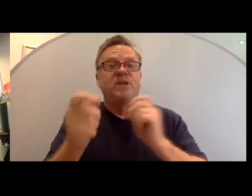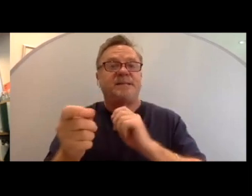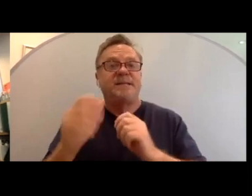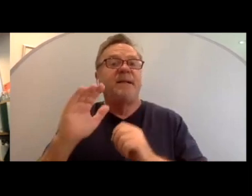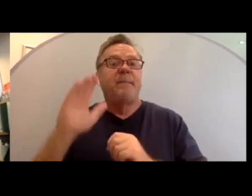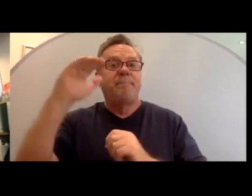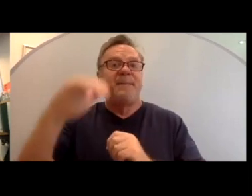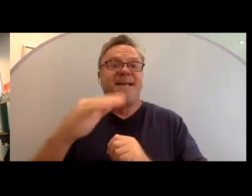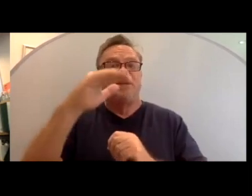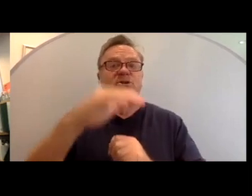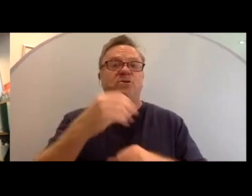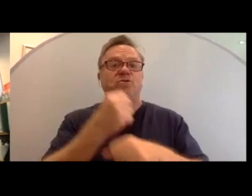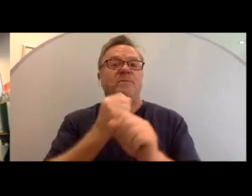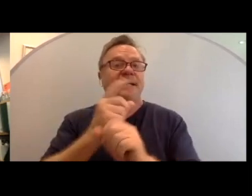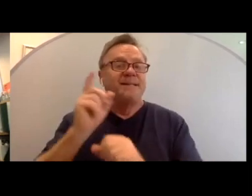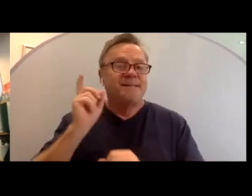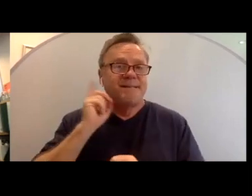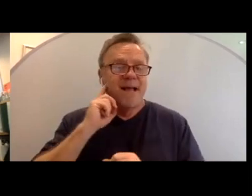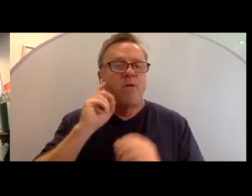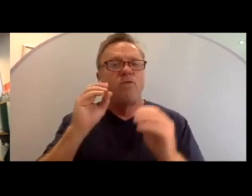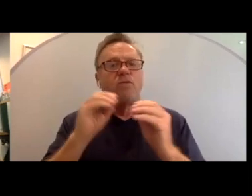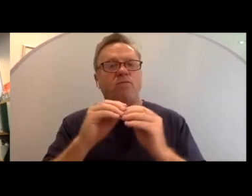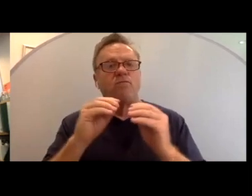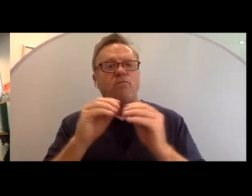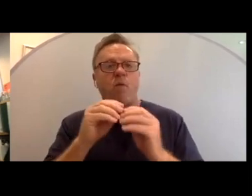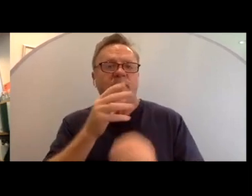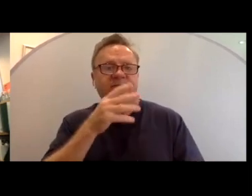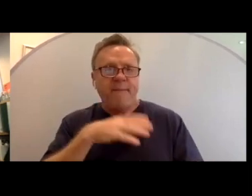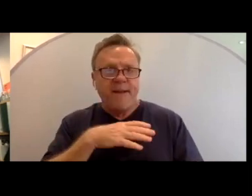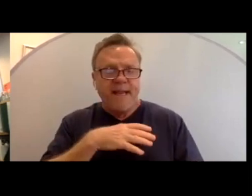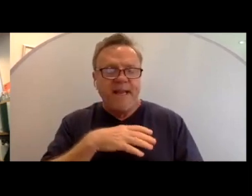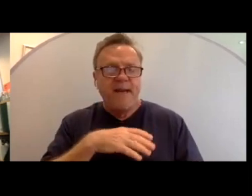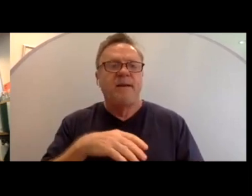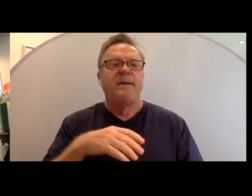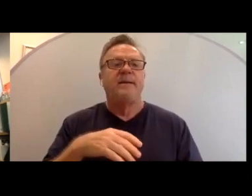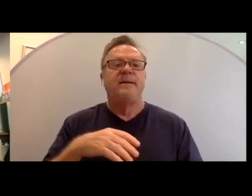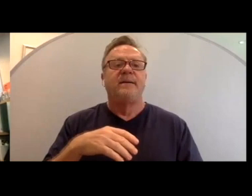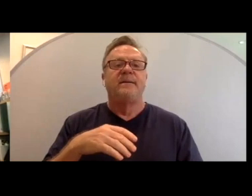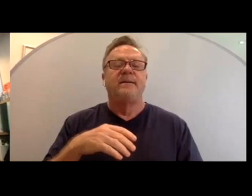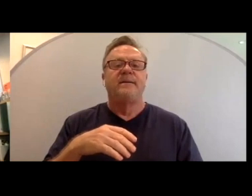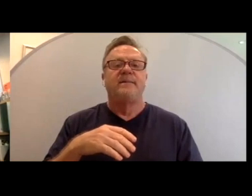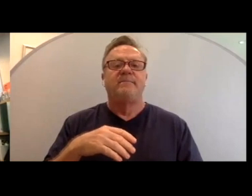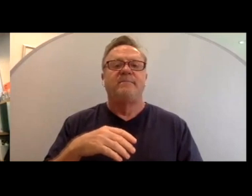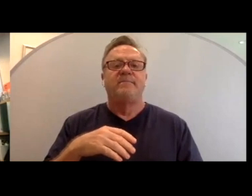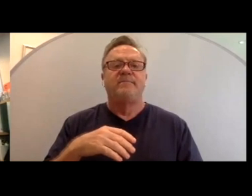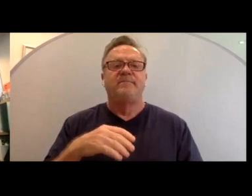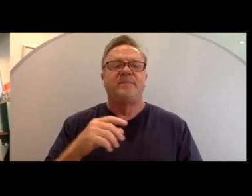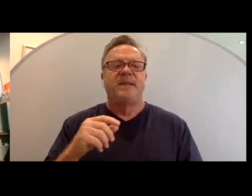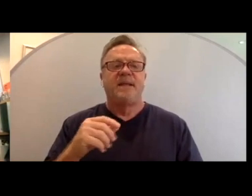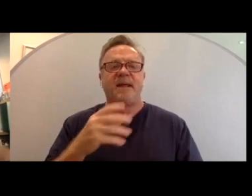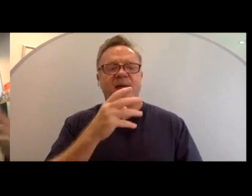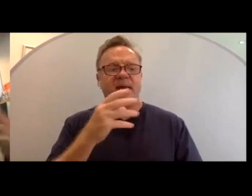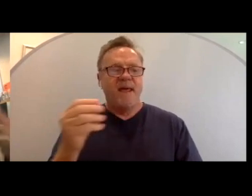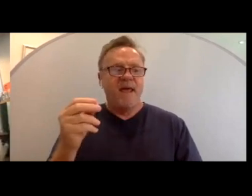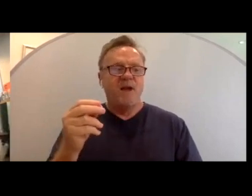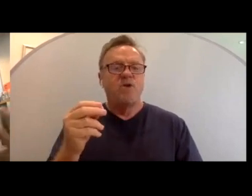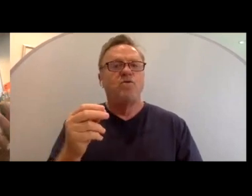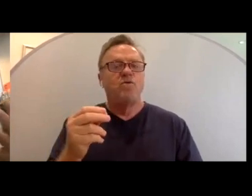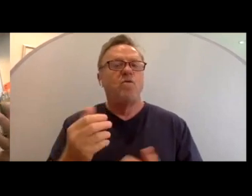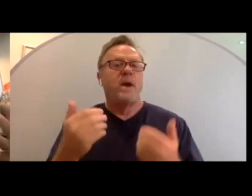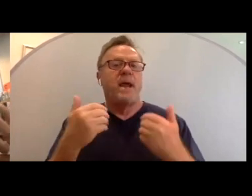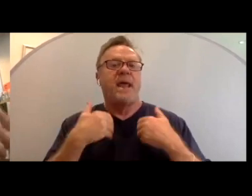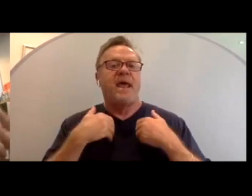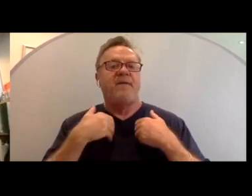pitch to make it sound, you know, more feminine. But, you know, and we have the